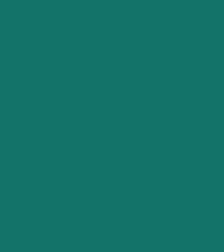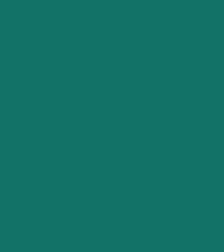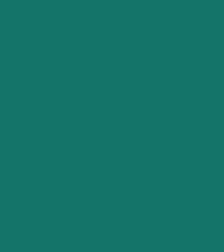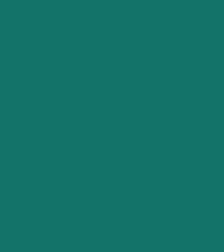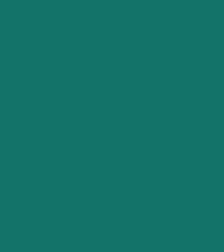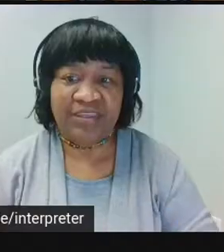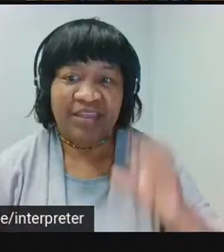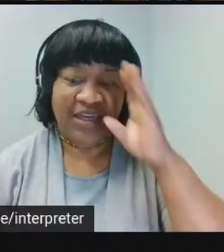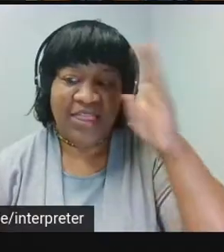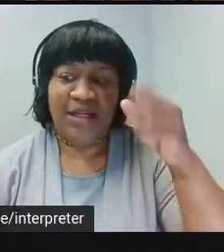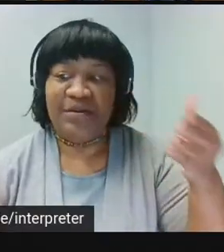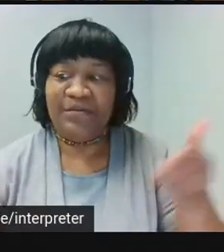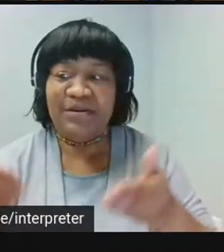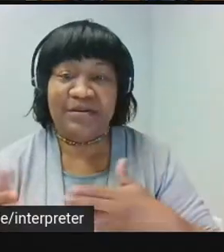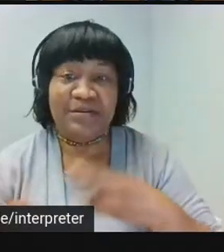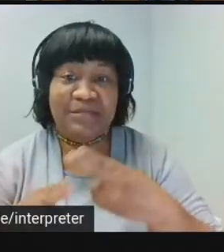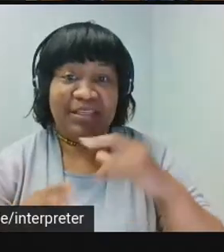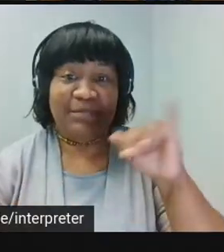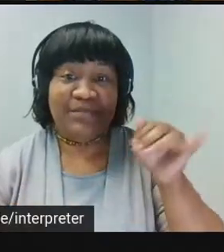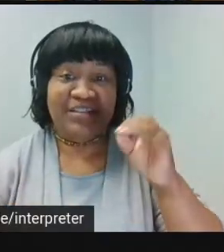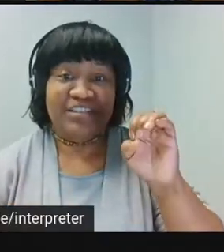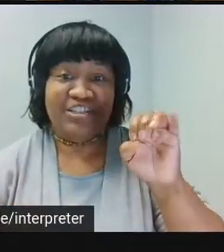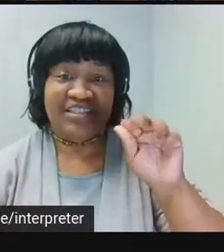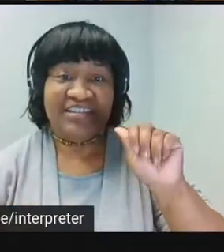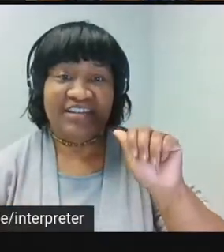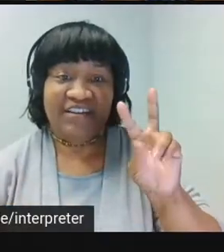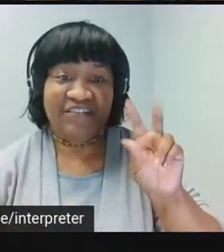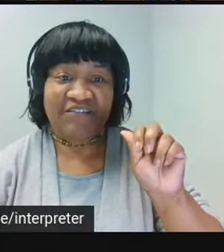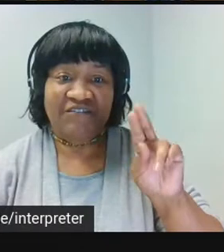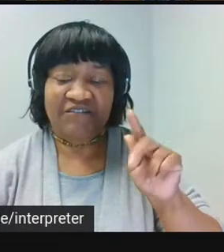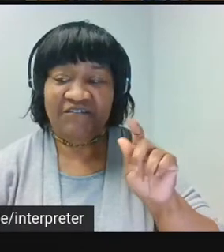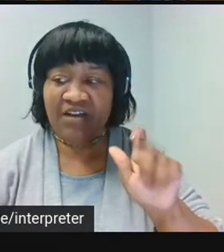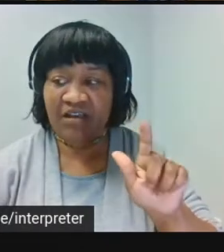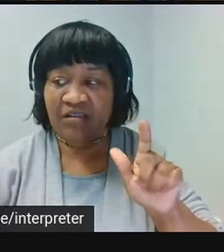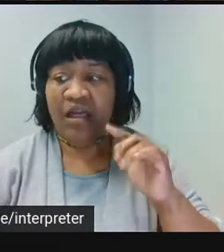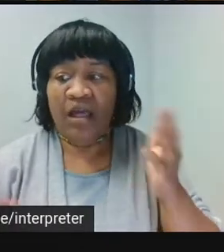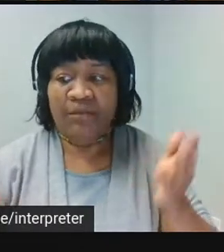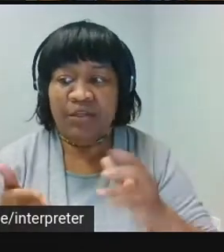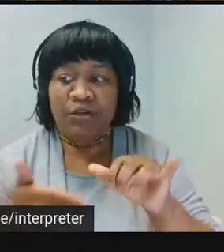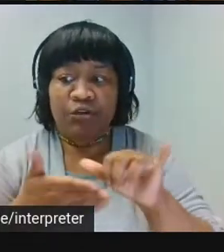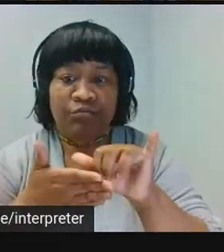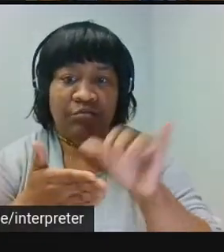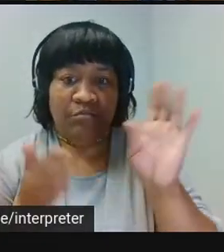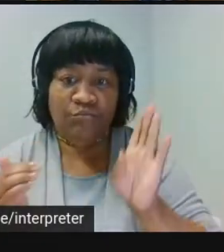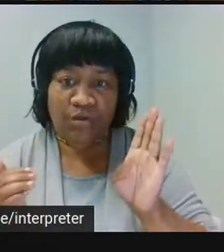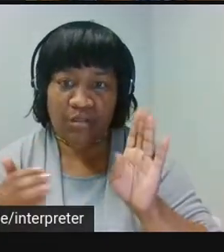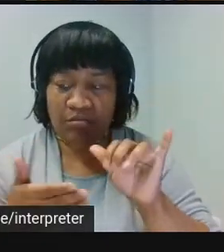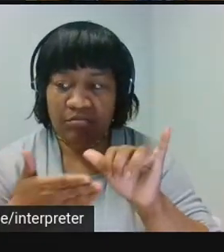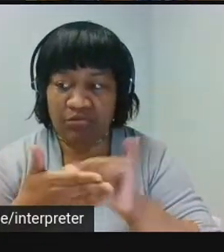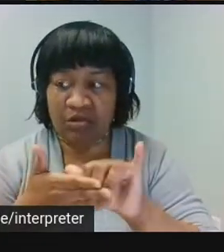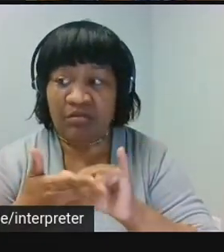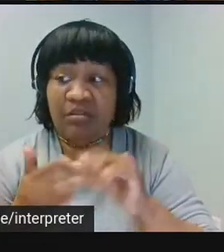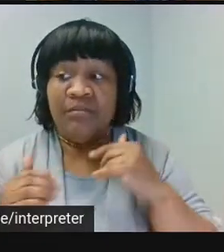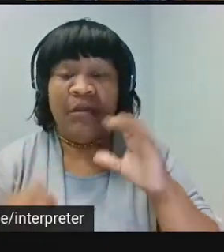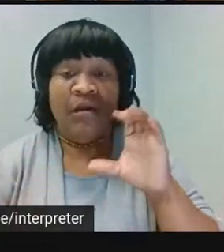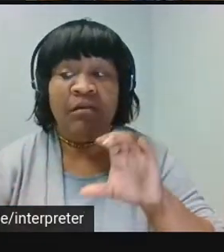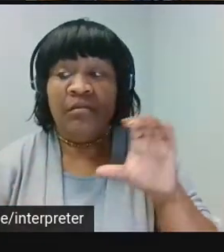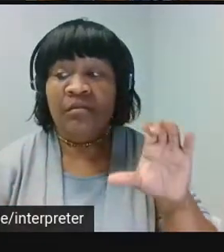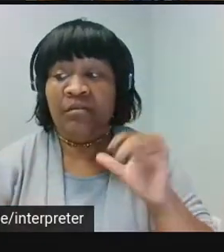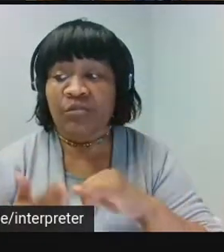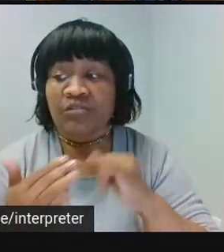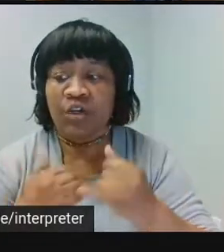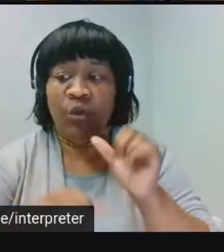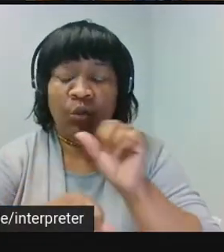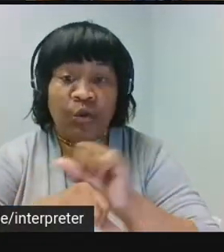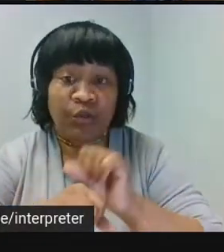Hi, and welcome. My name is Jessica Vaughan, and I'm an artist based in Brooklyn, New York. My creative capital project titled Working